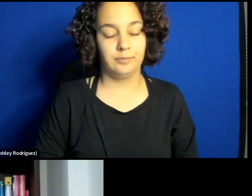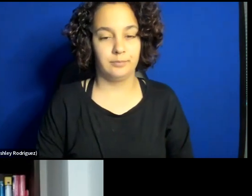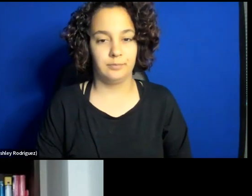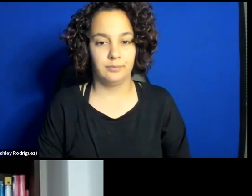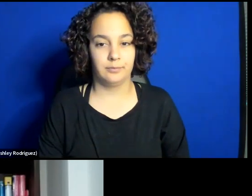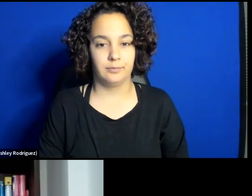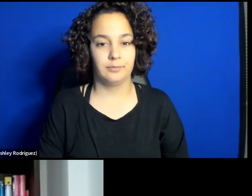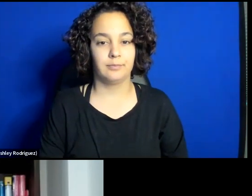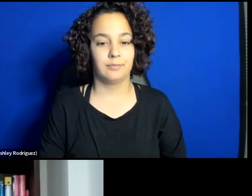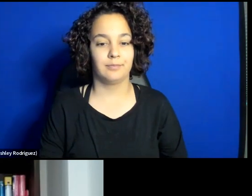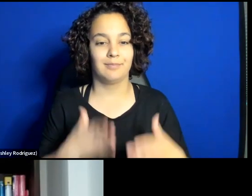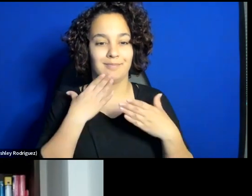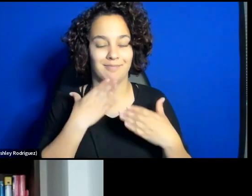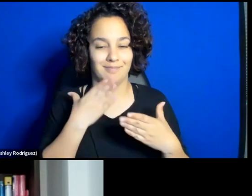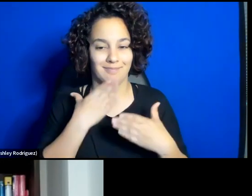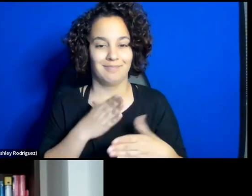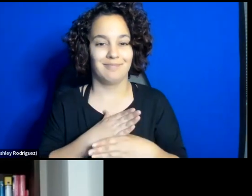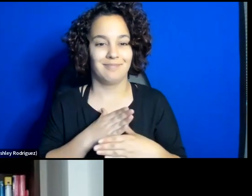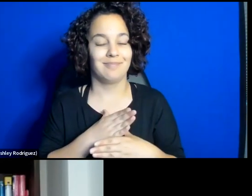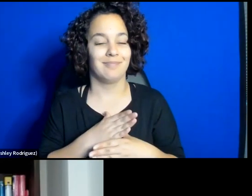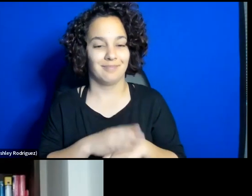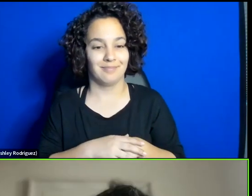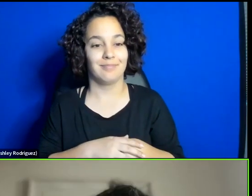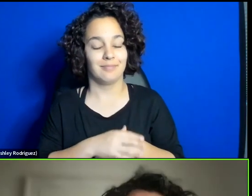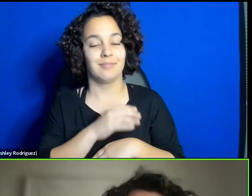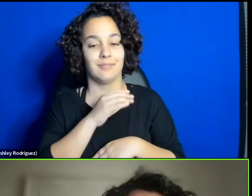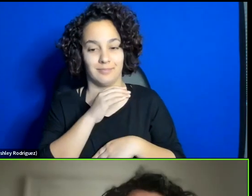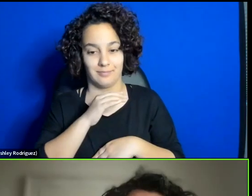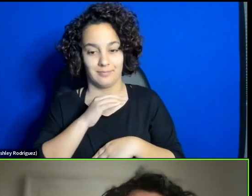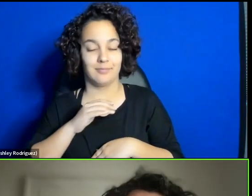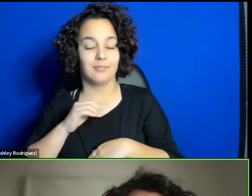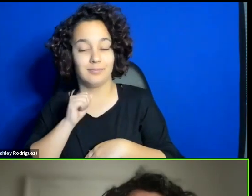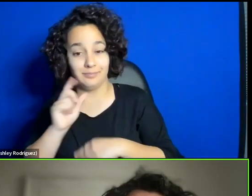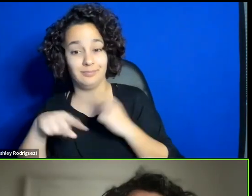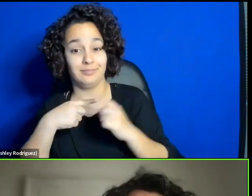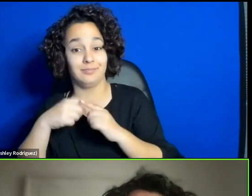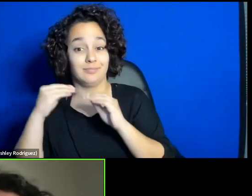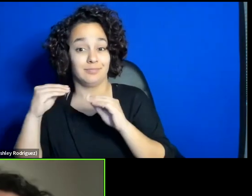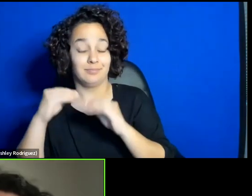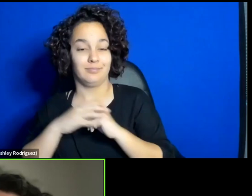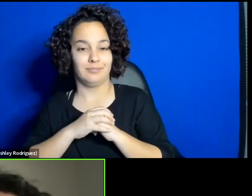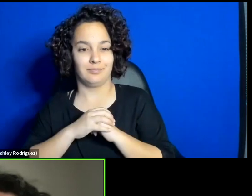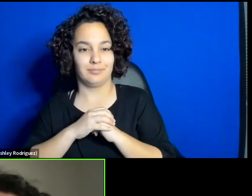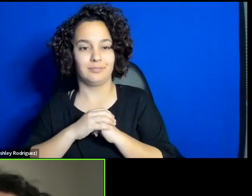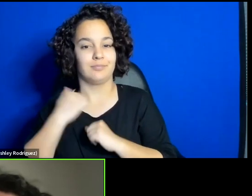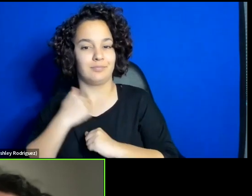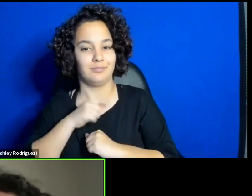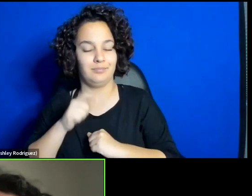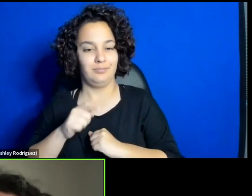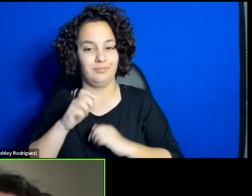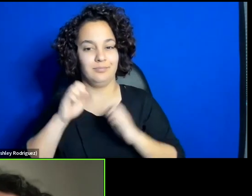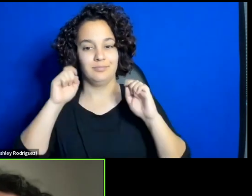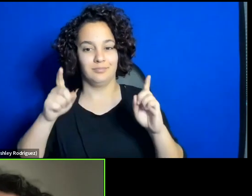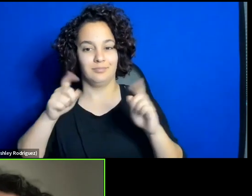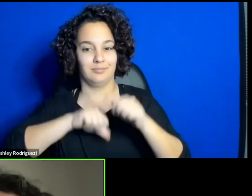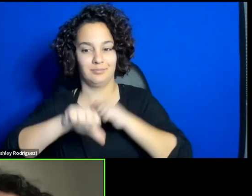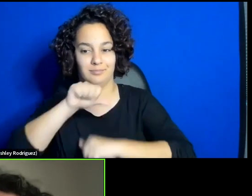sharing. Dr. not about teaching. Dr. need to educate each other.